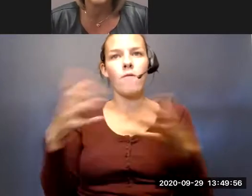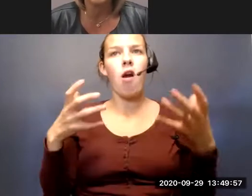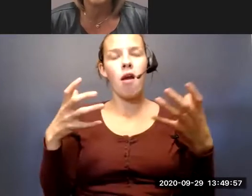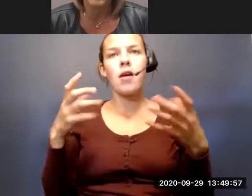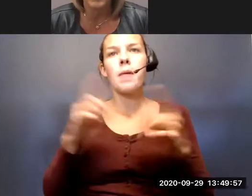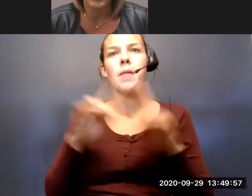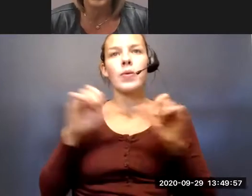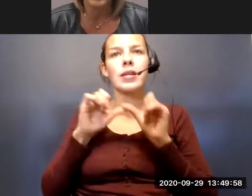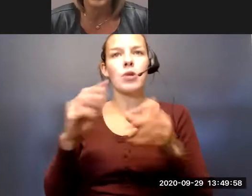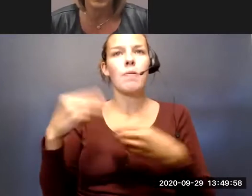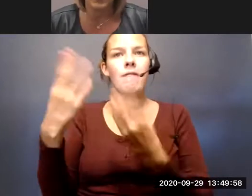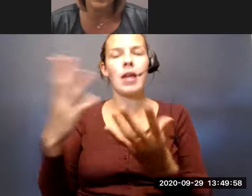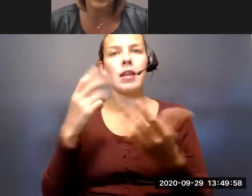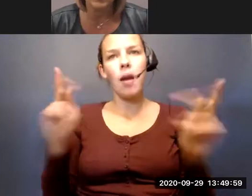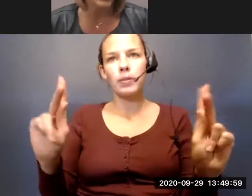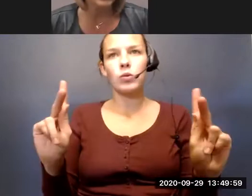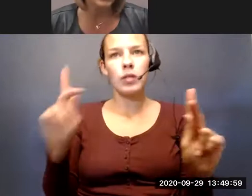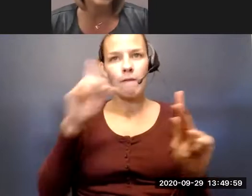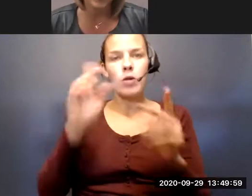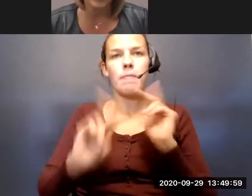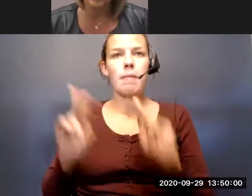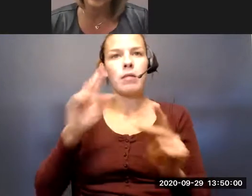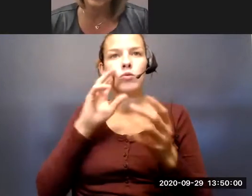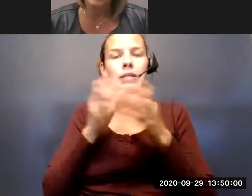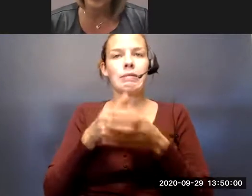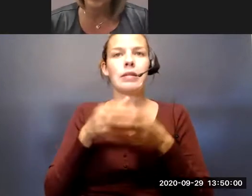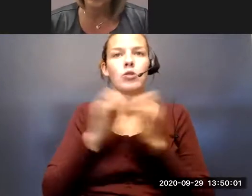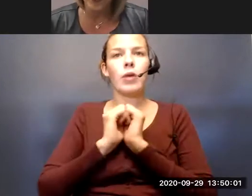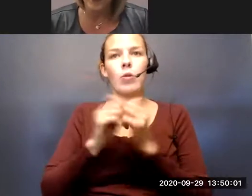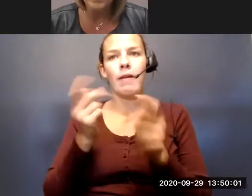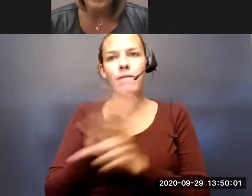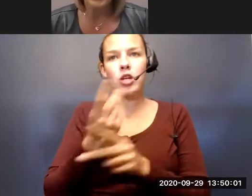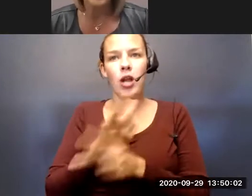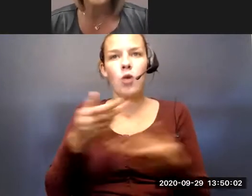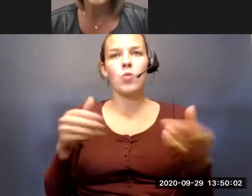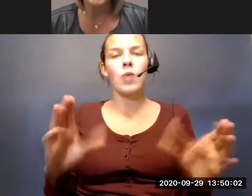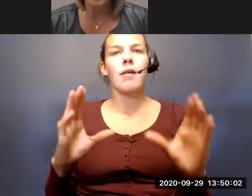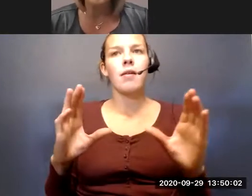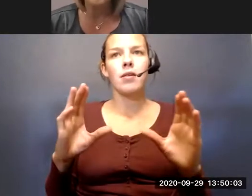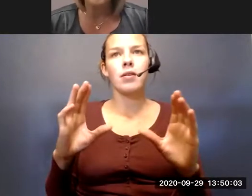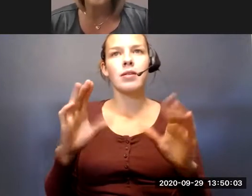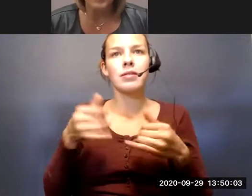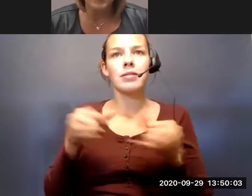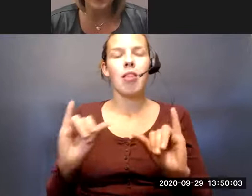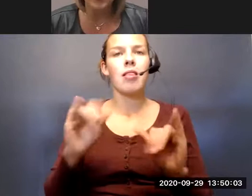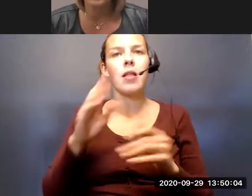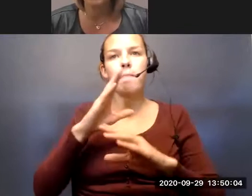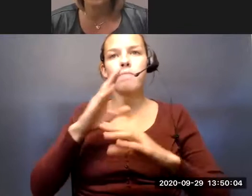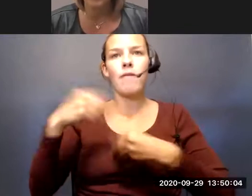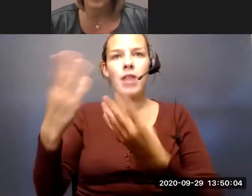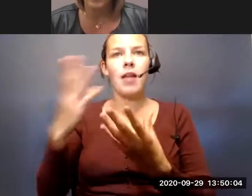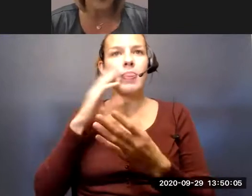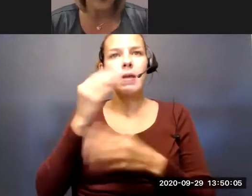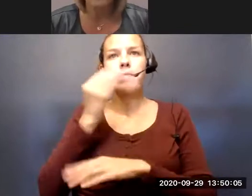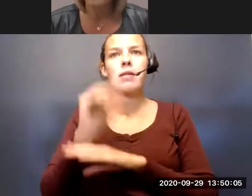to continue providing opportunities for folks to get together. So we have figured out a way to still provide those meals as a